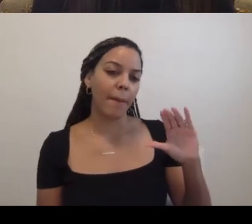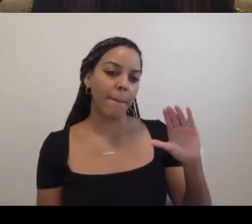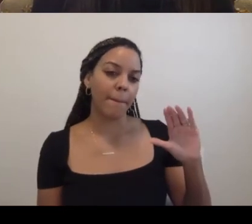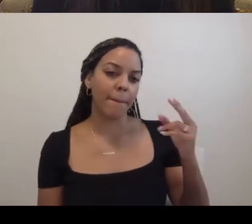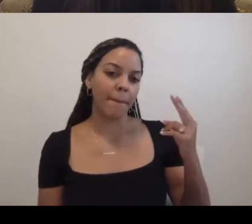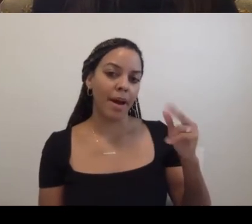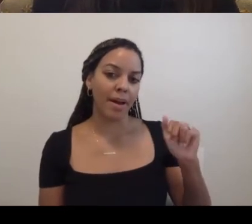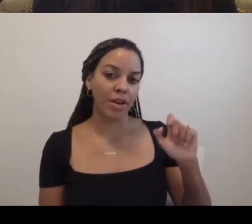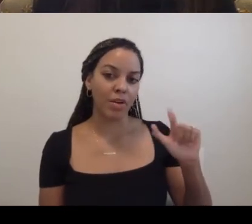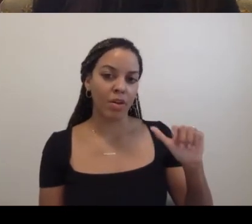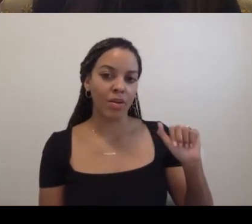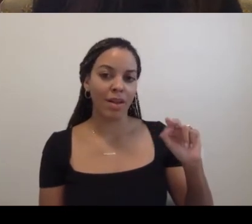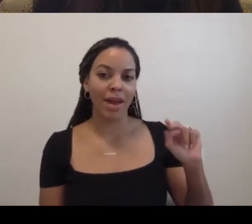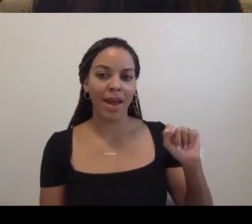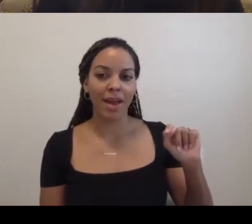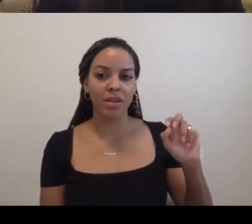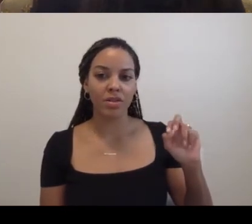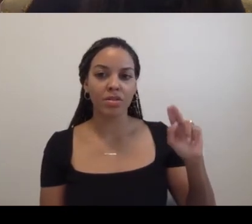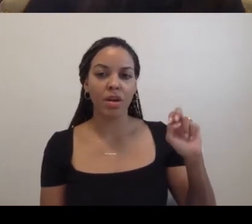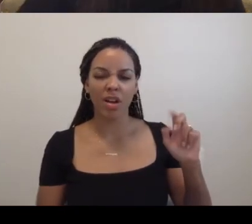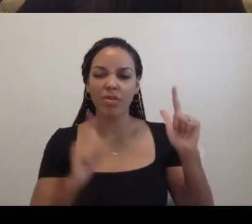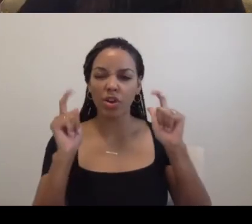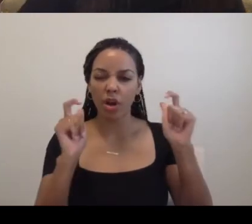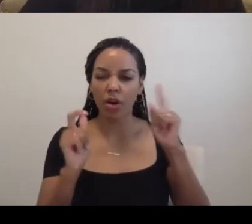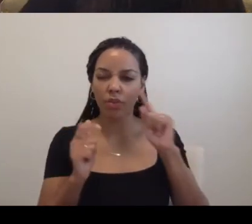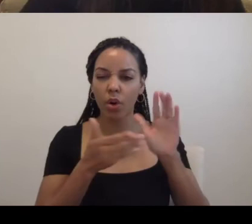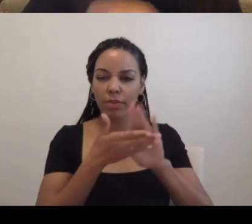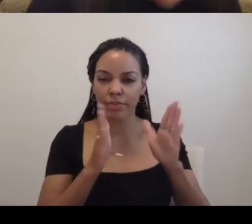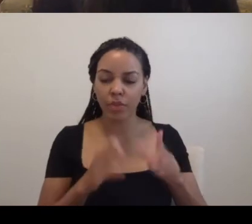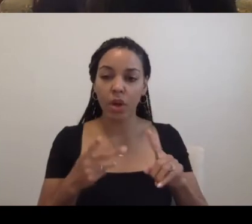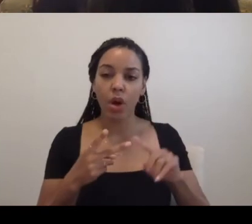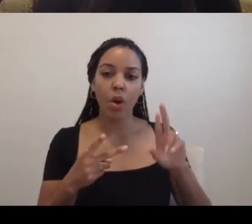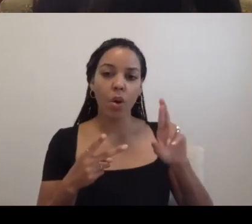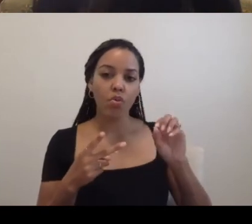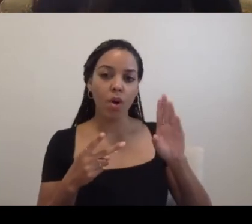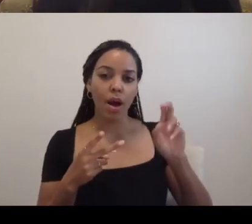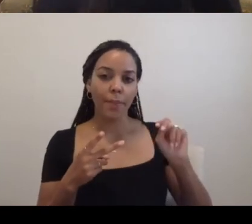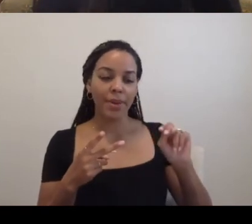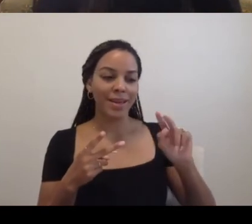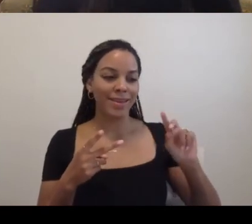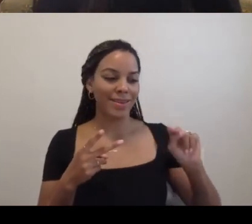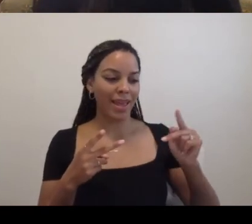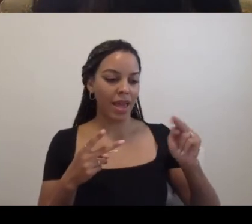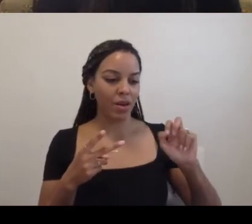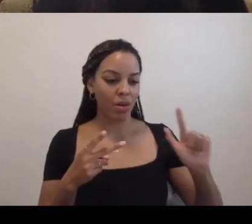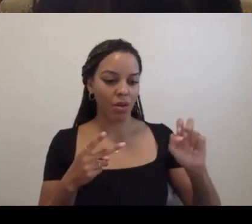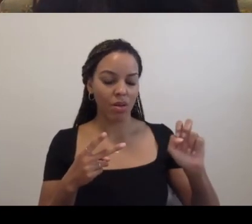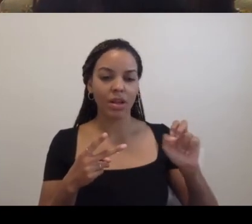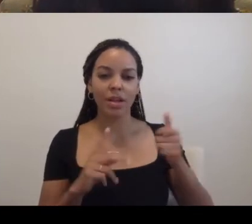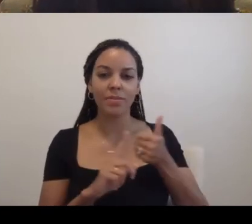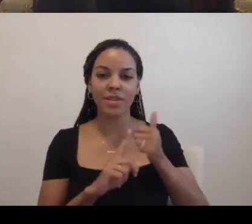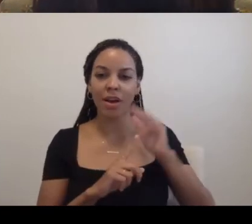of sanitation, Robin Nagel, the anthropologist in residence